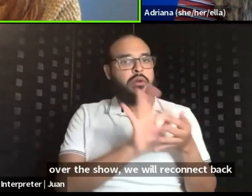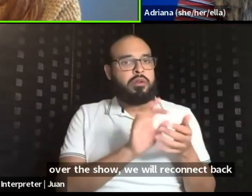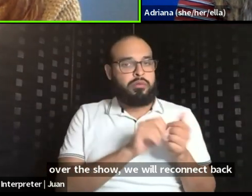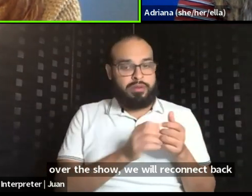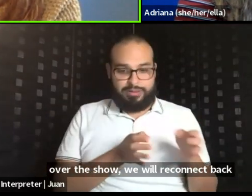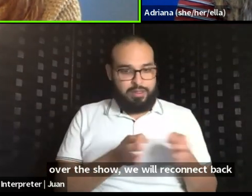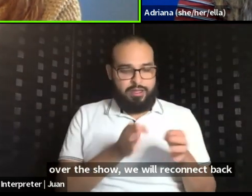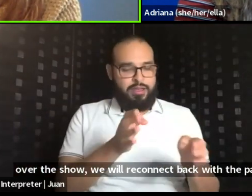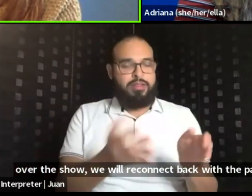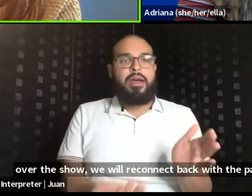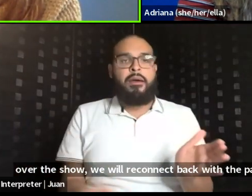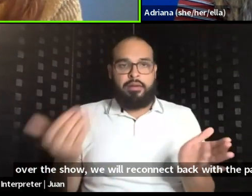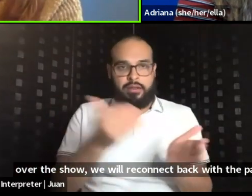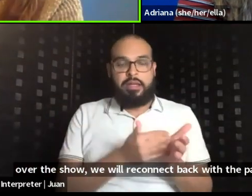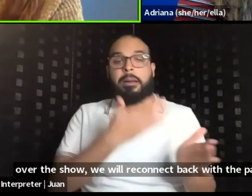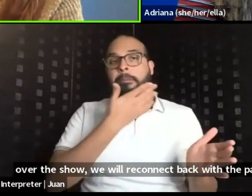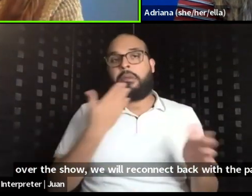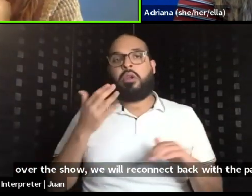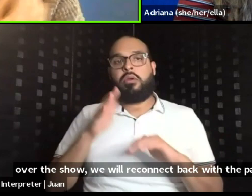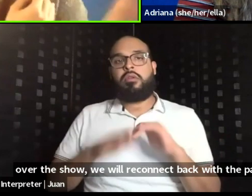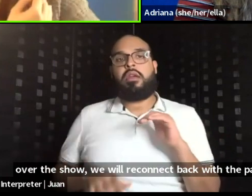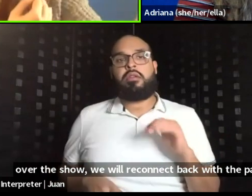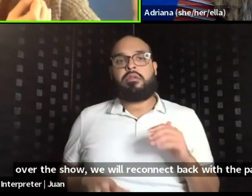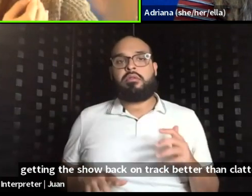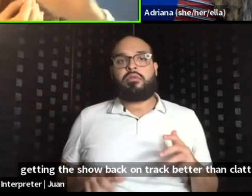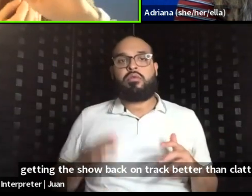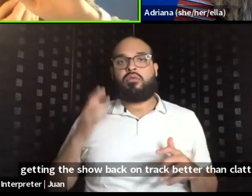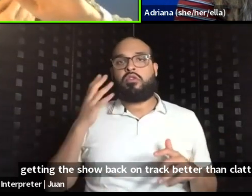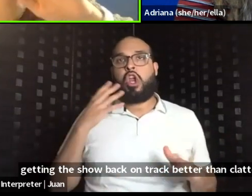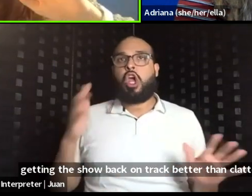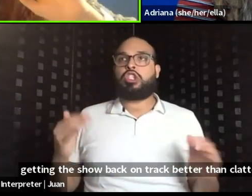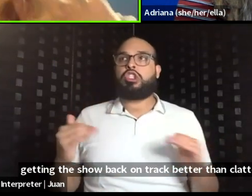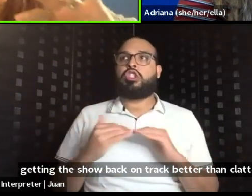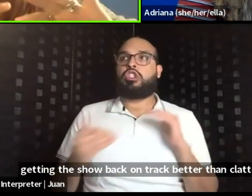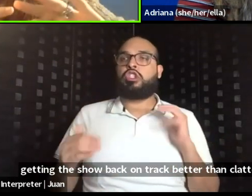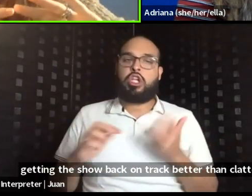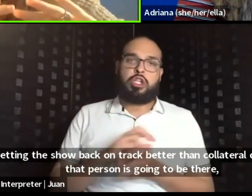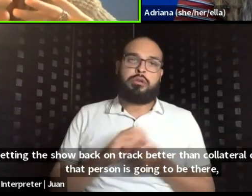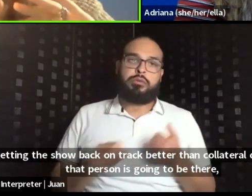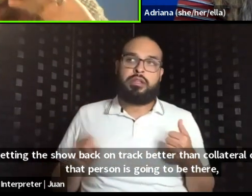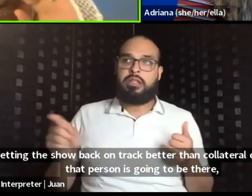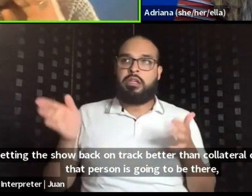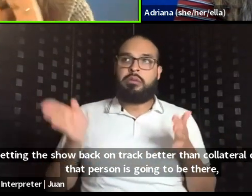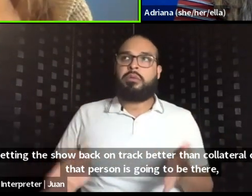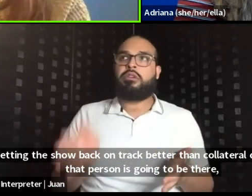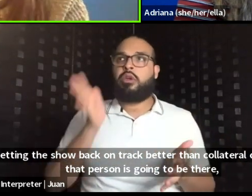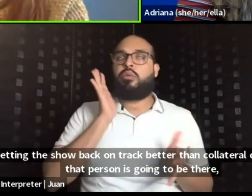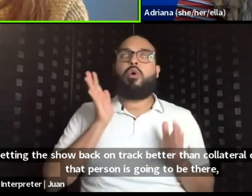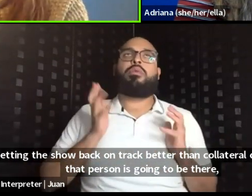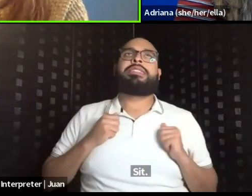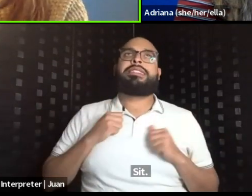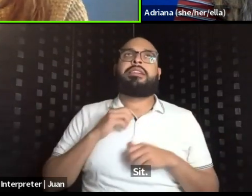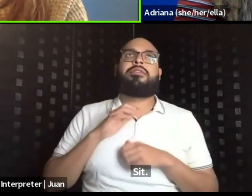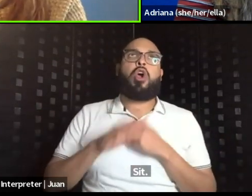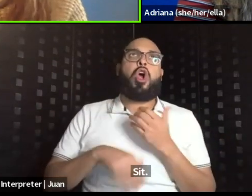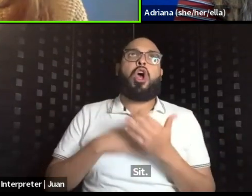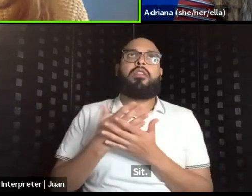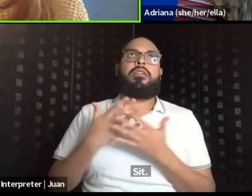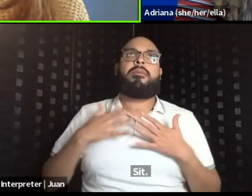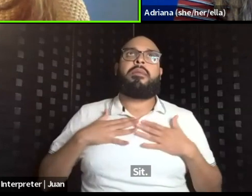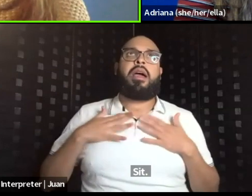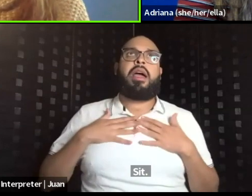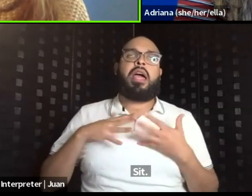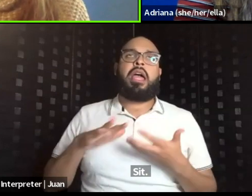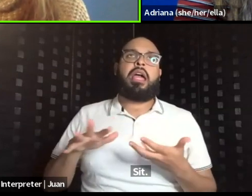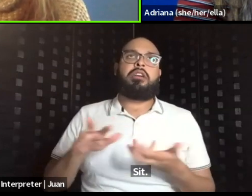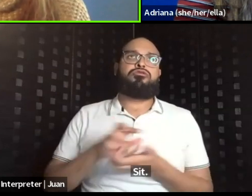getting the show back on track better than collateral damage. That person is going to be the recipient of my distress. And I'm just going to prioritize the show. Then I